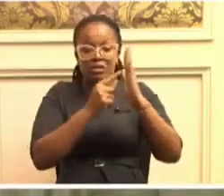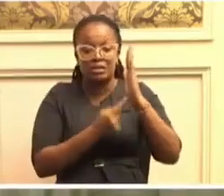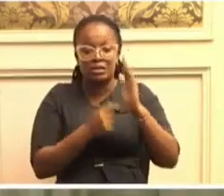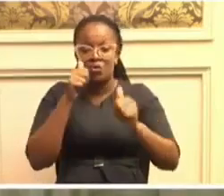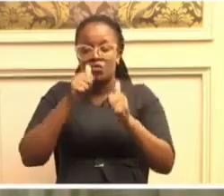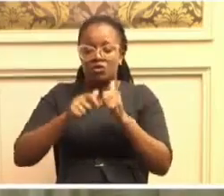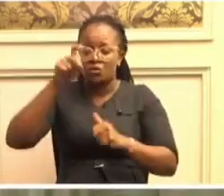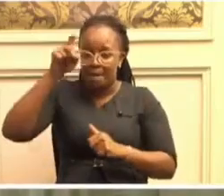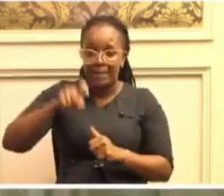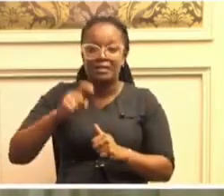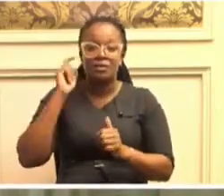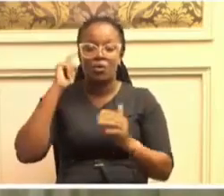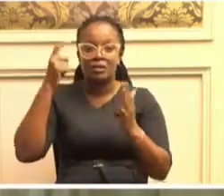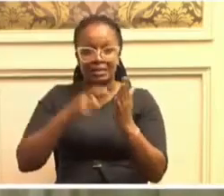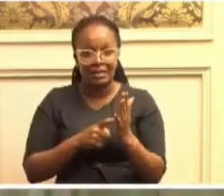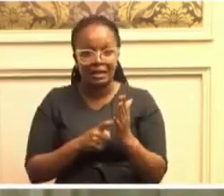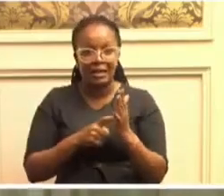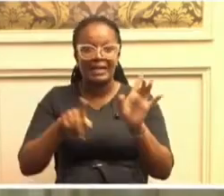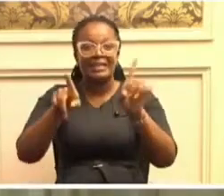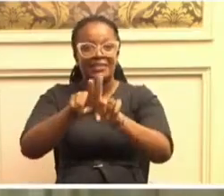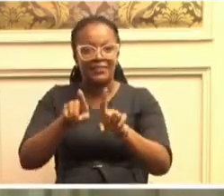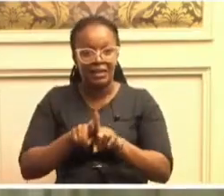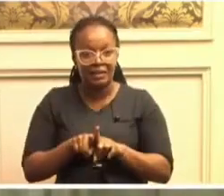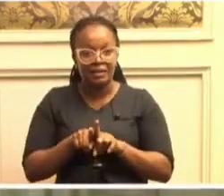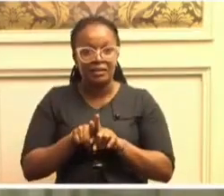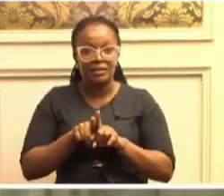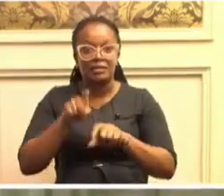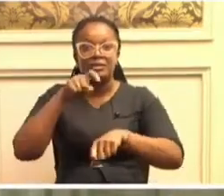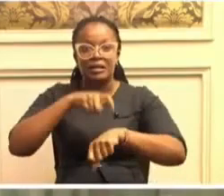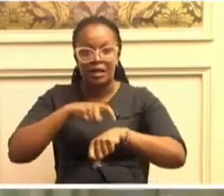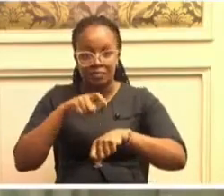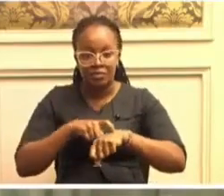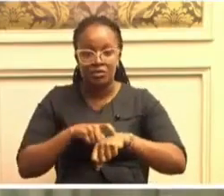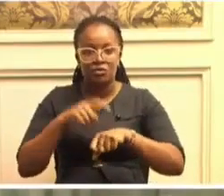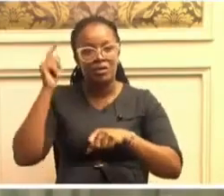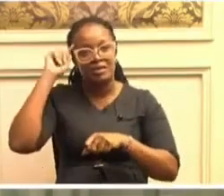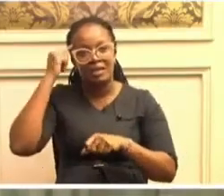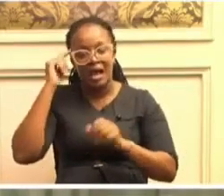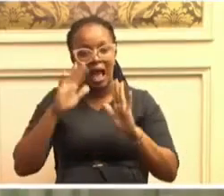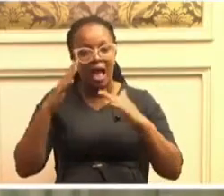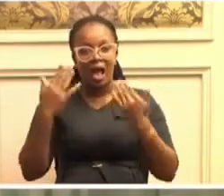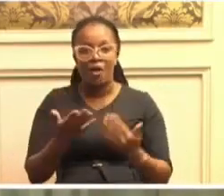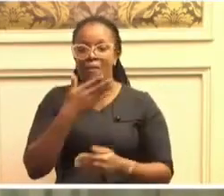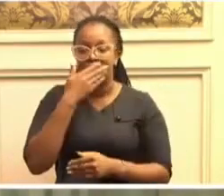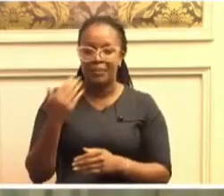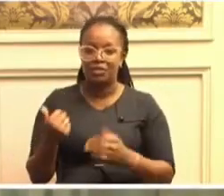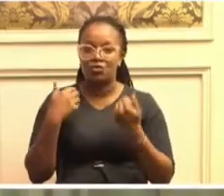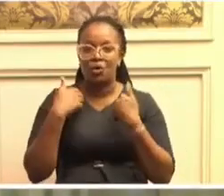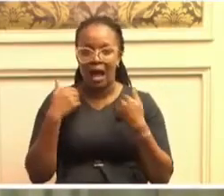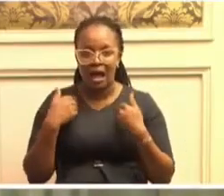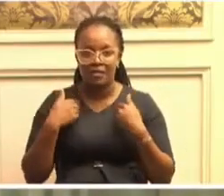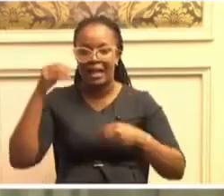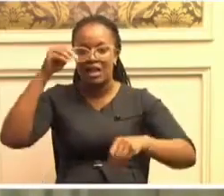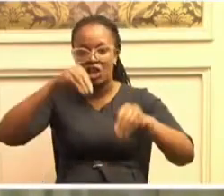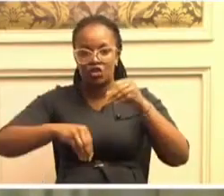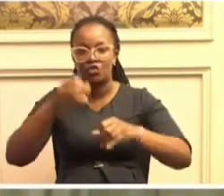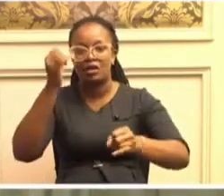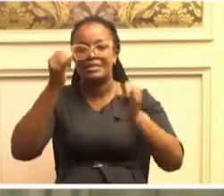must consider even as you ponder on how best to guarantee electoral justice in Kenya.